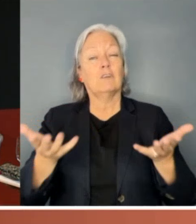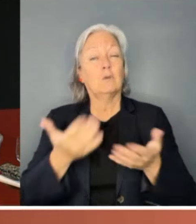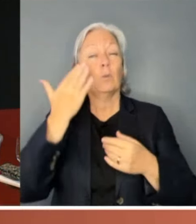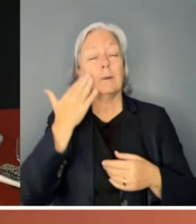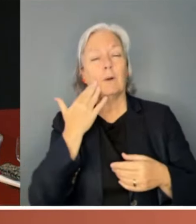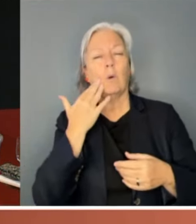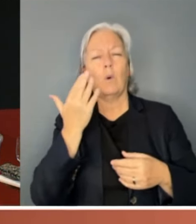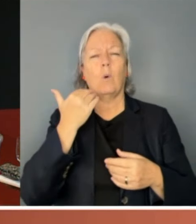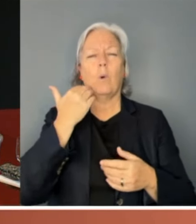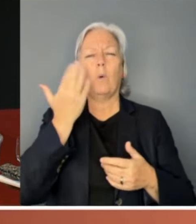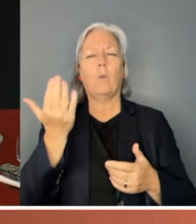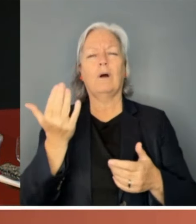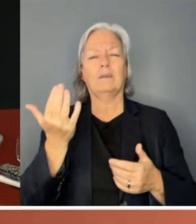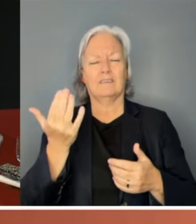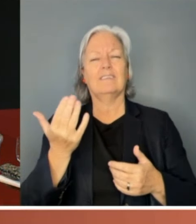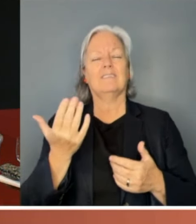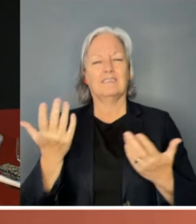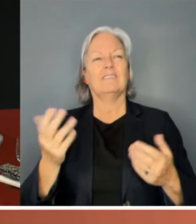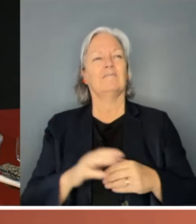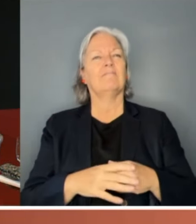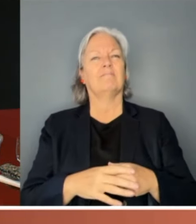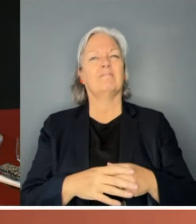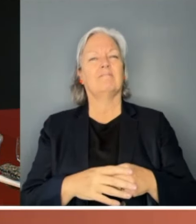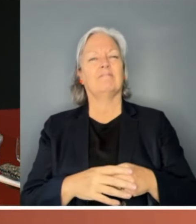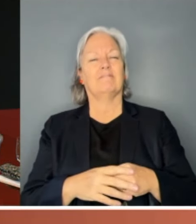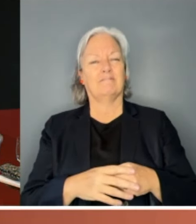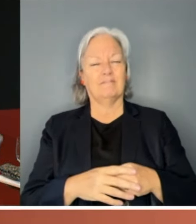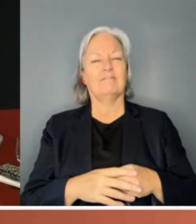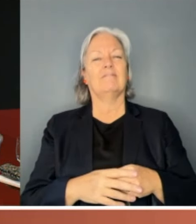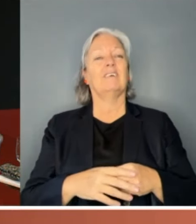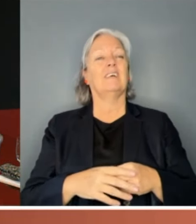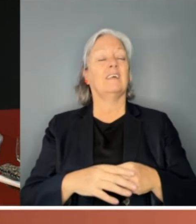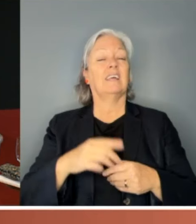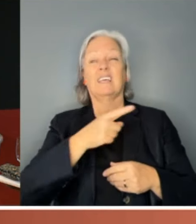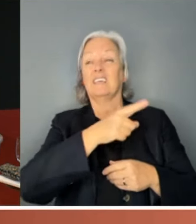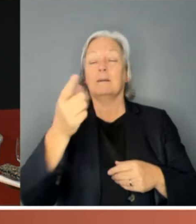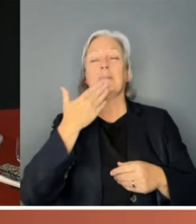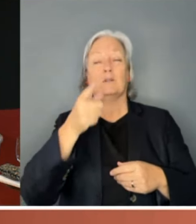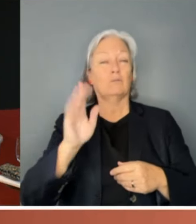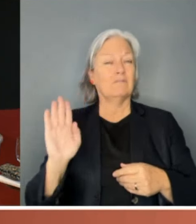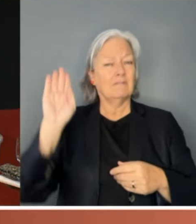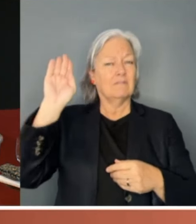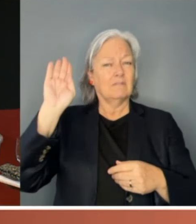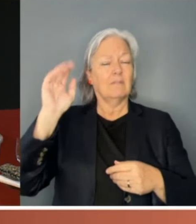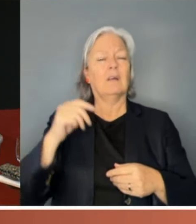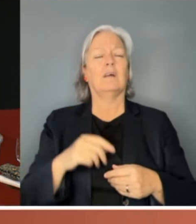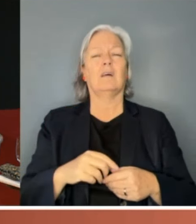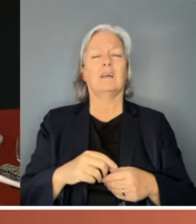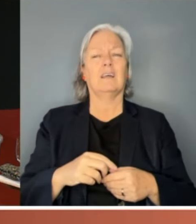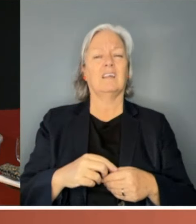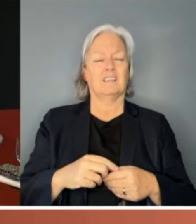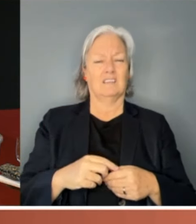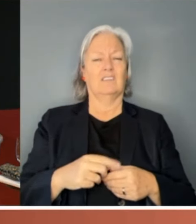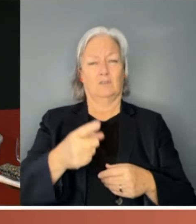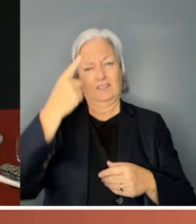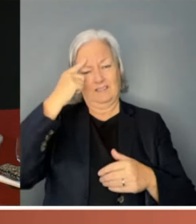drop the just. Put your hand up if you're a woman who says, puts just in front